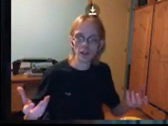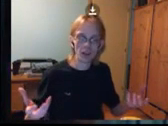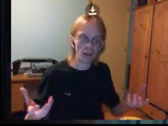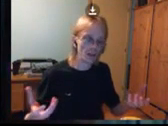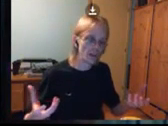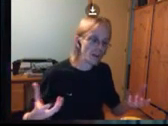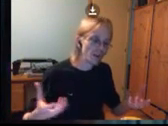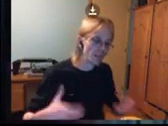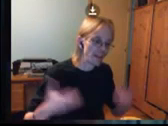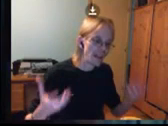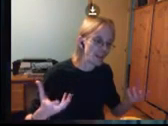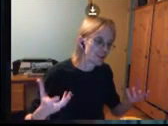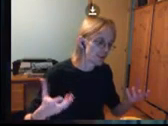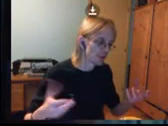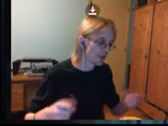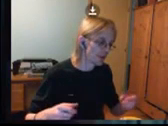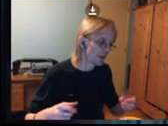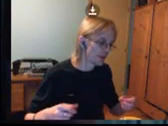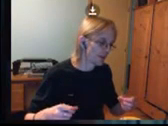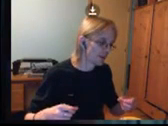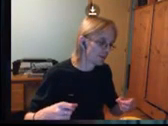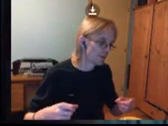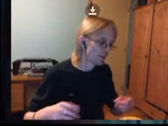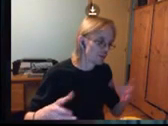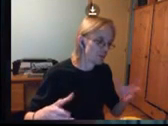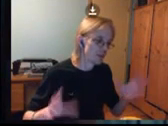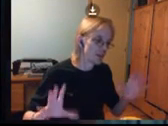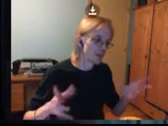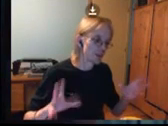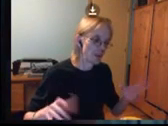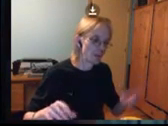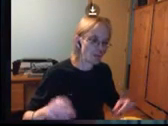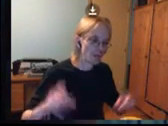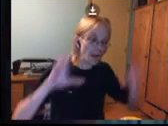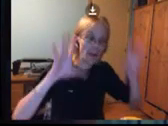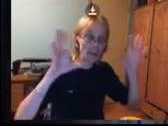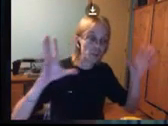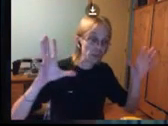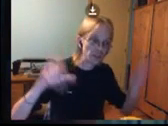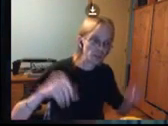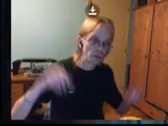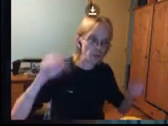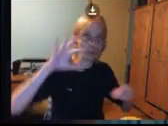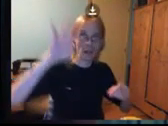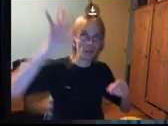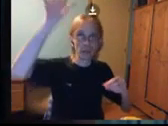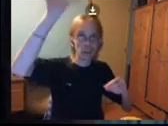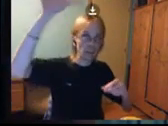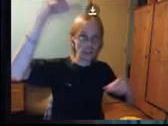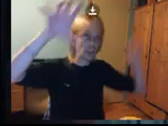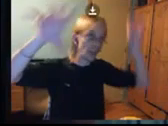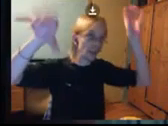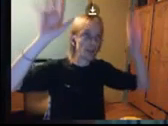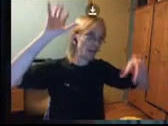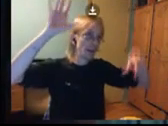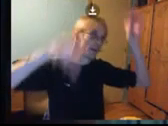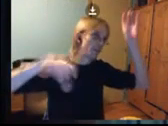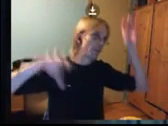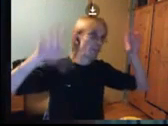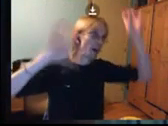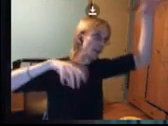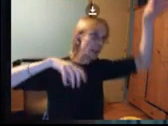financial movie set up with nine screens where you have TV and